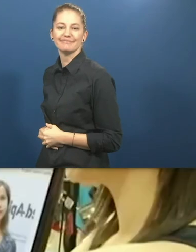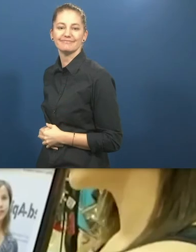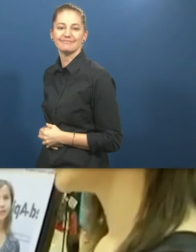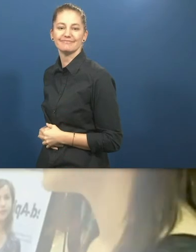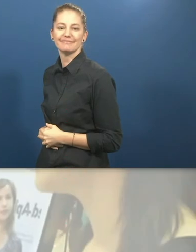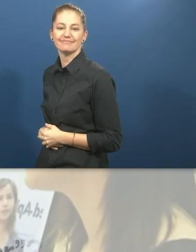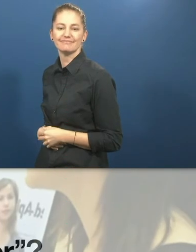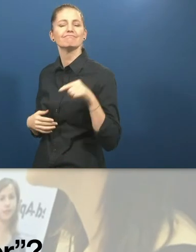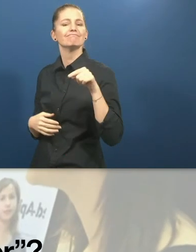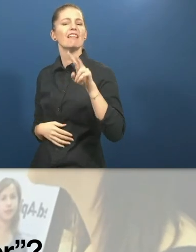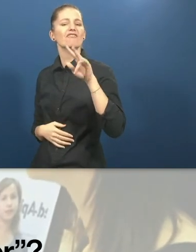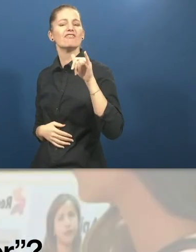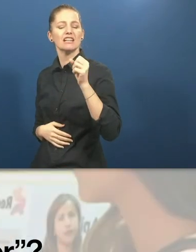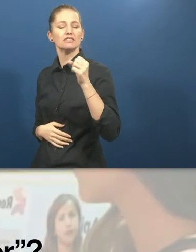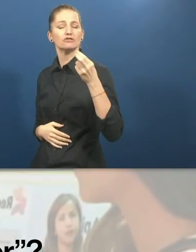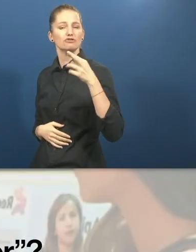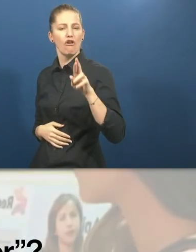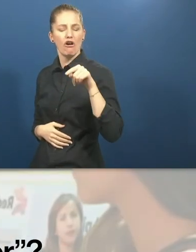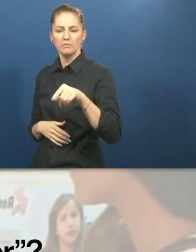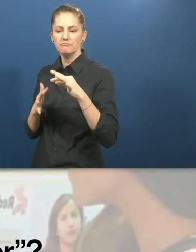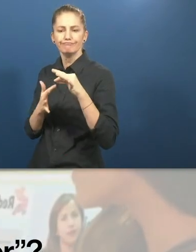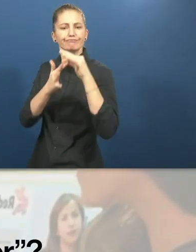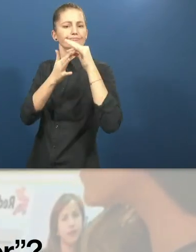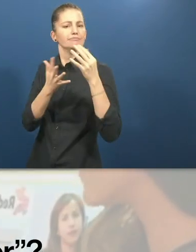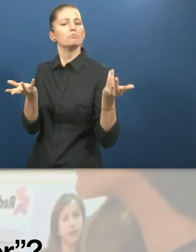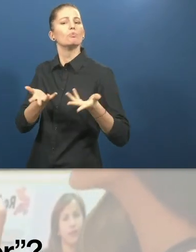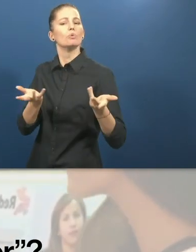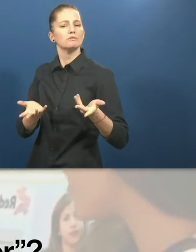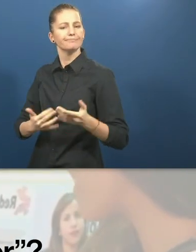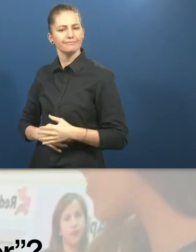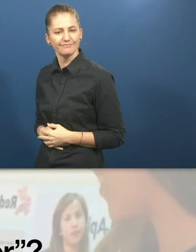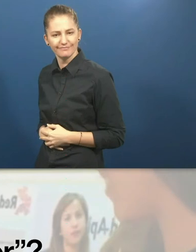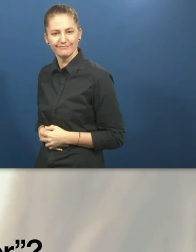What is unique and innovative about Visor?